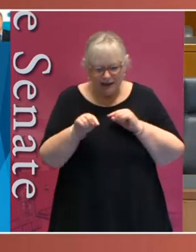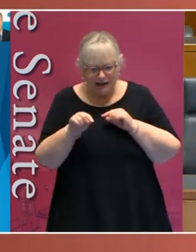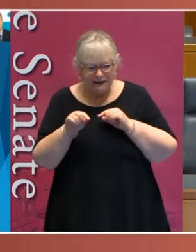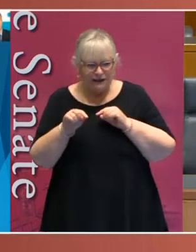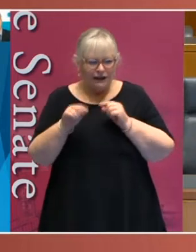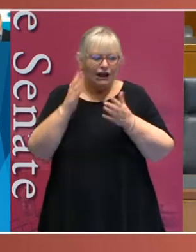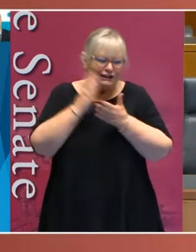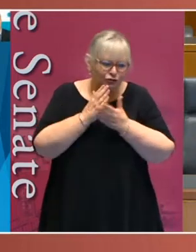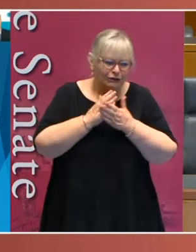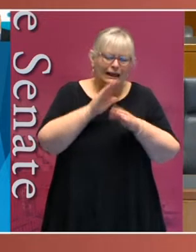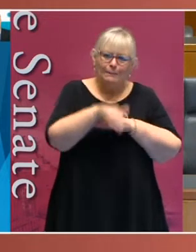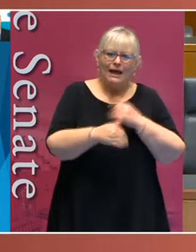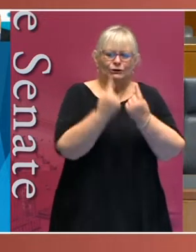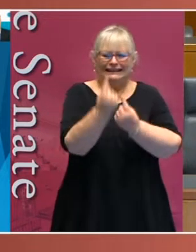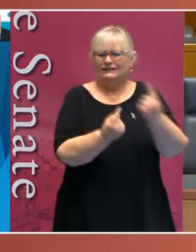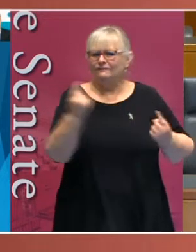individuals.